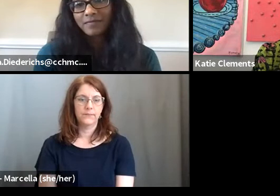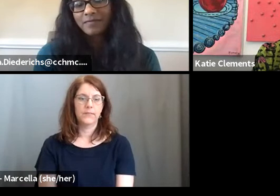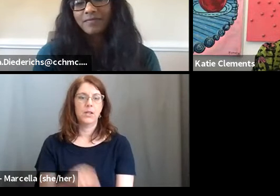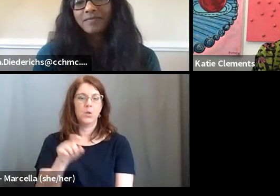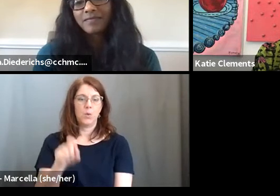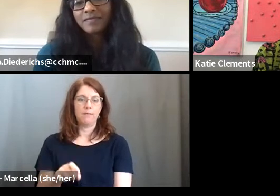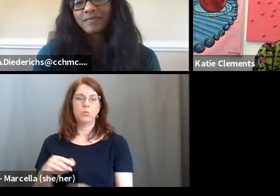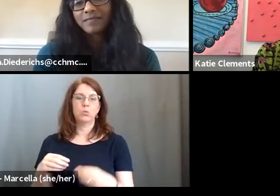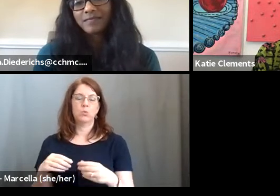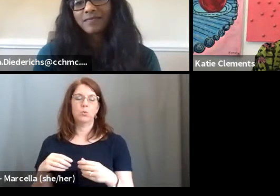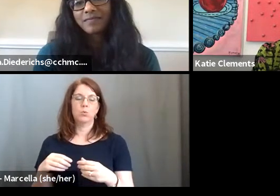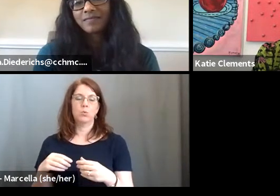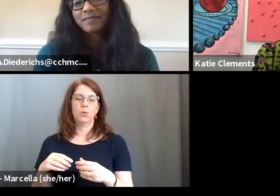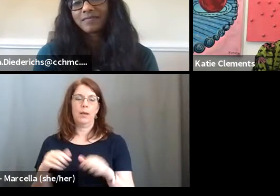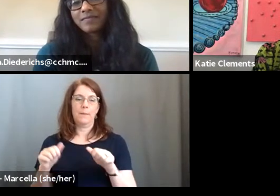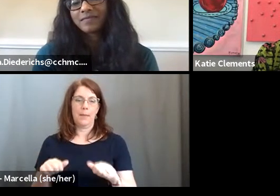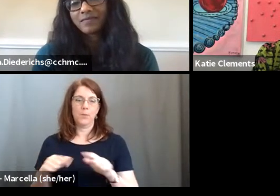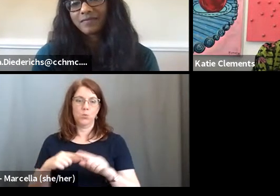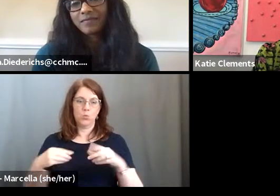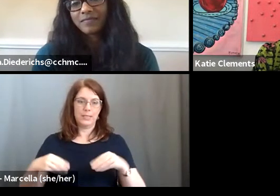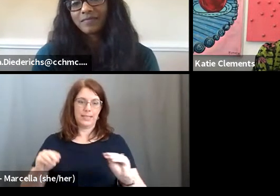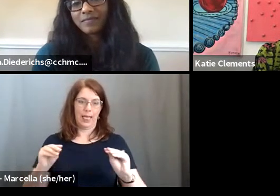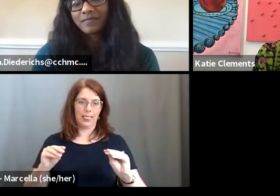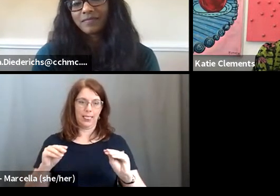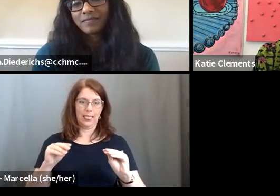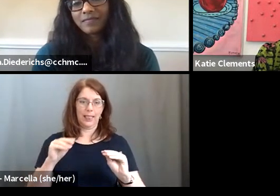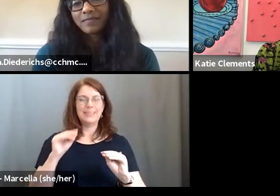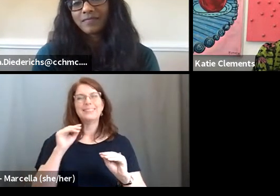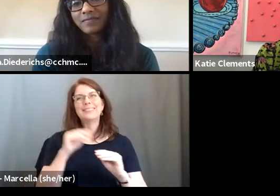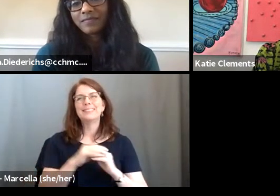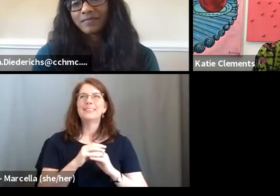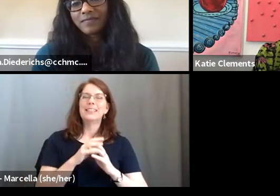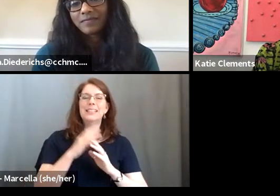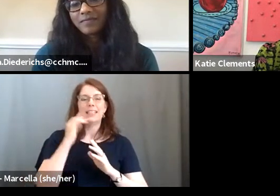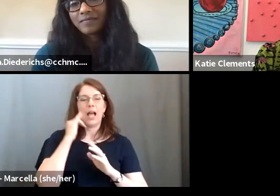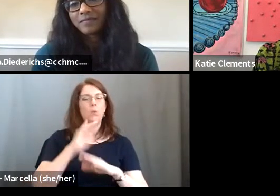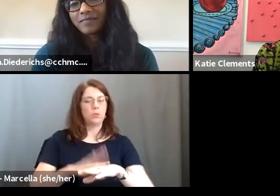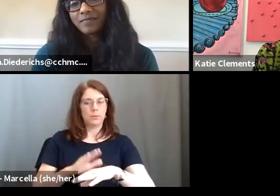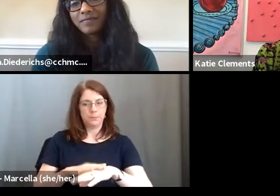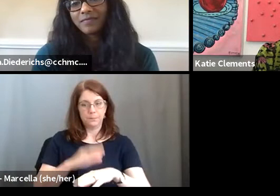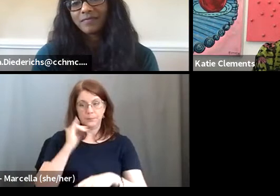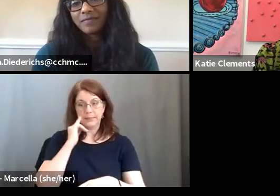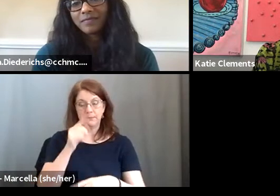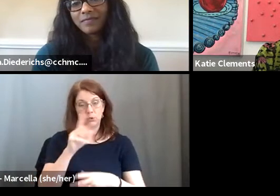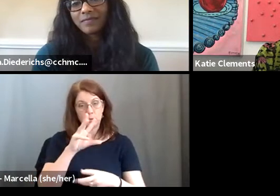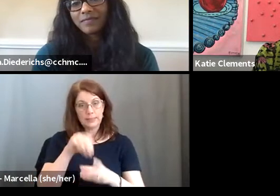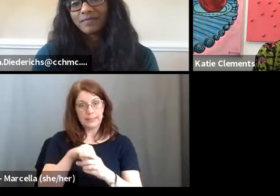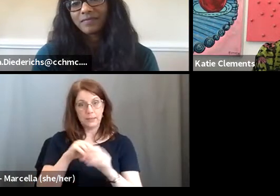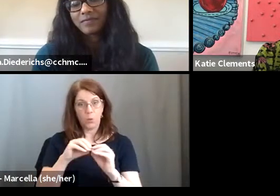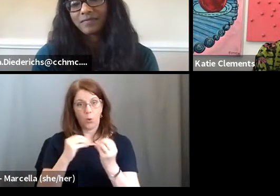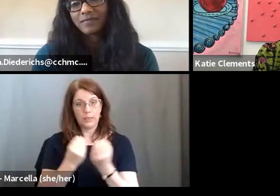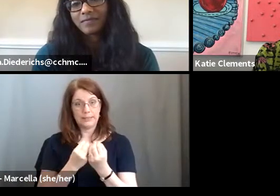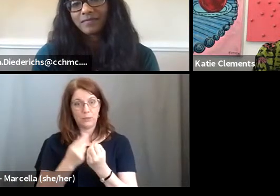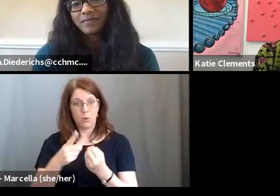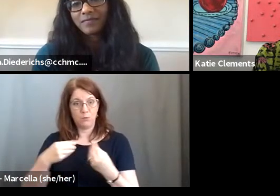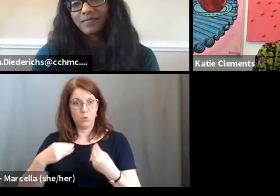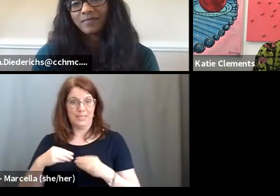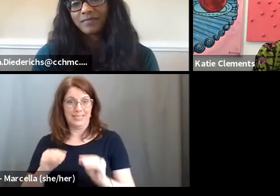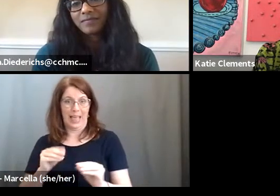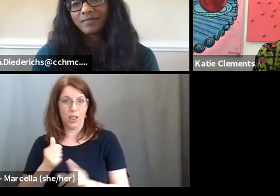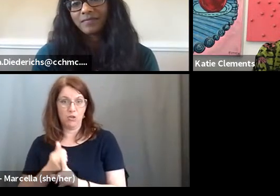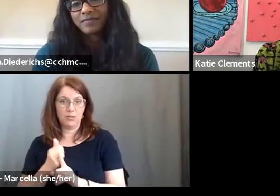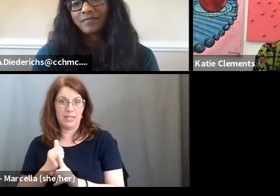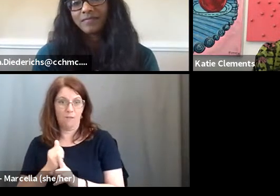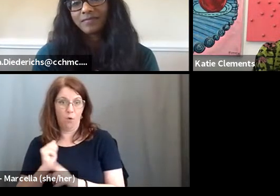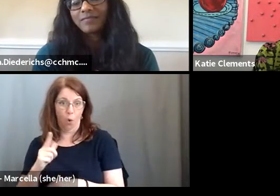be able to sell, um, if, if you're in an organization, I would just caution this. If you're in an organization where you have to sell yourself all the time,